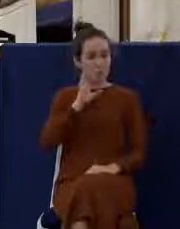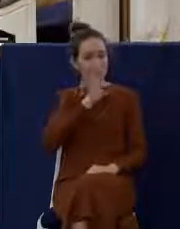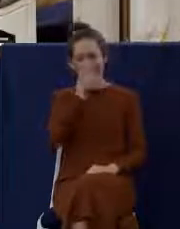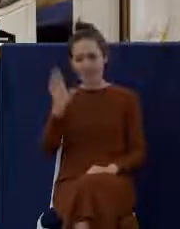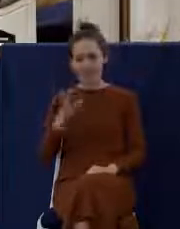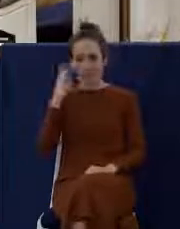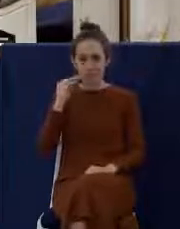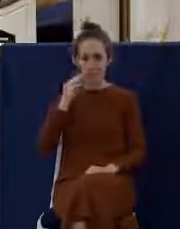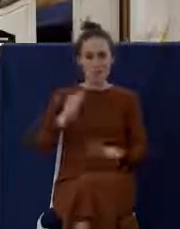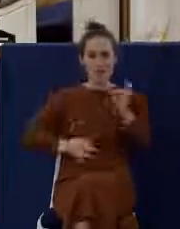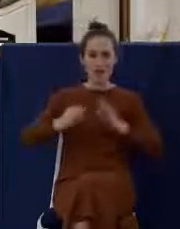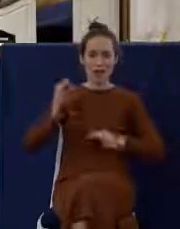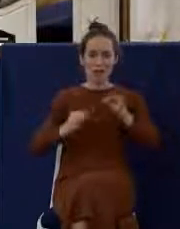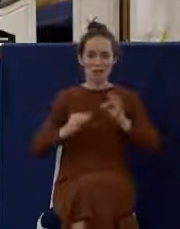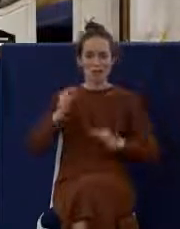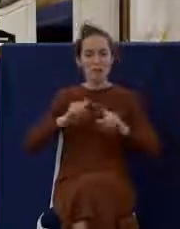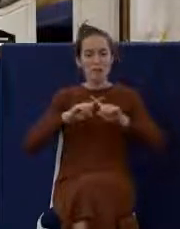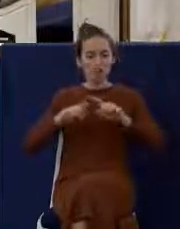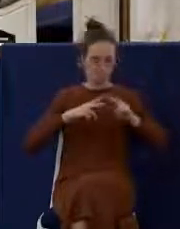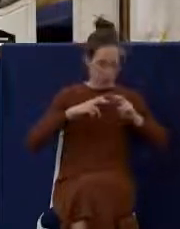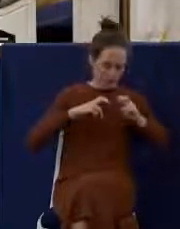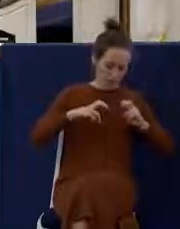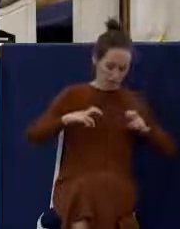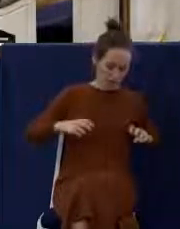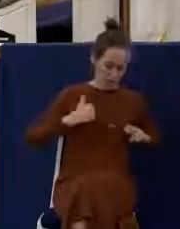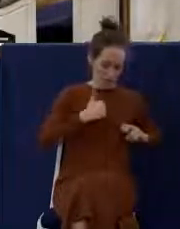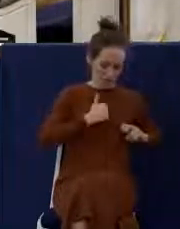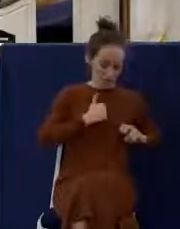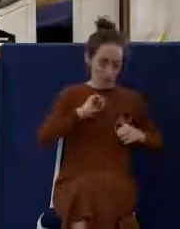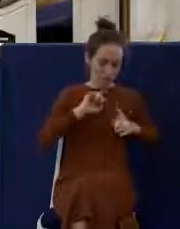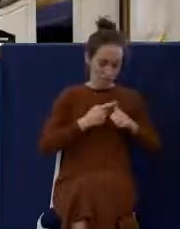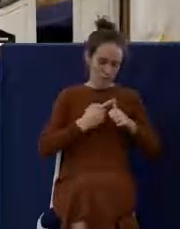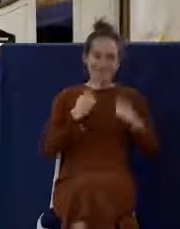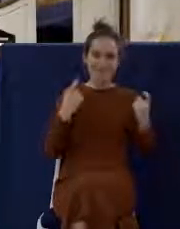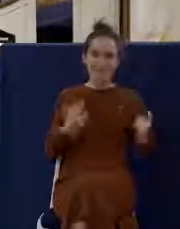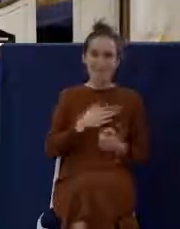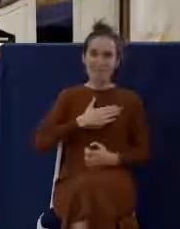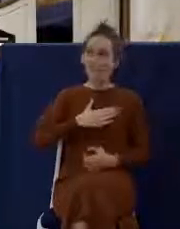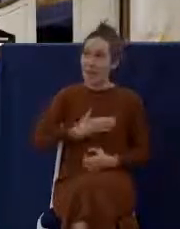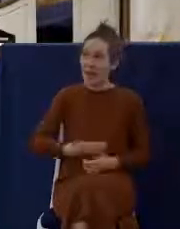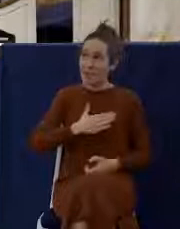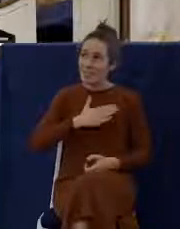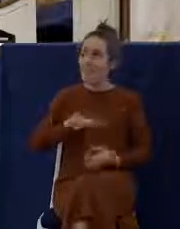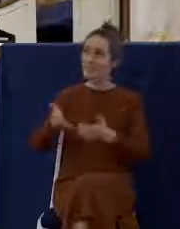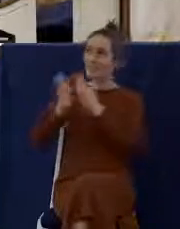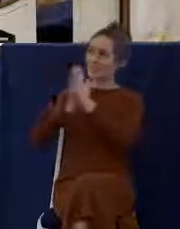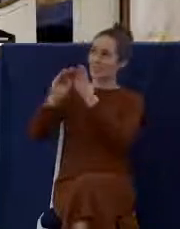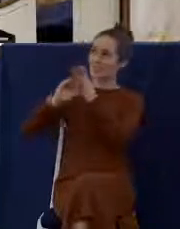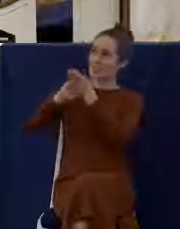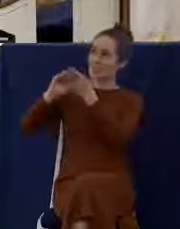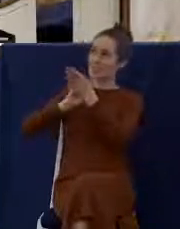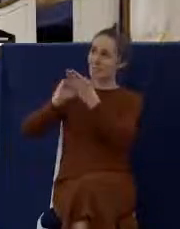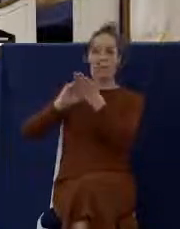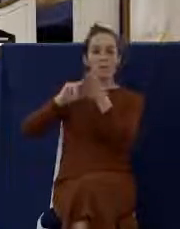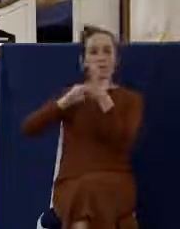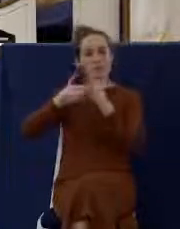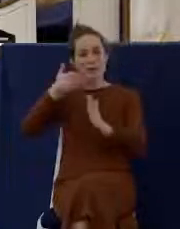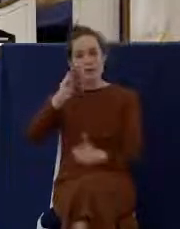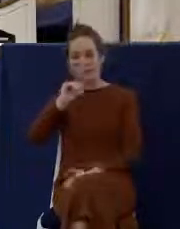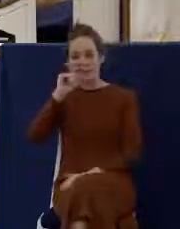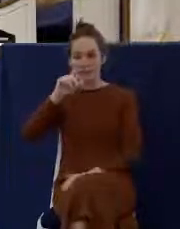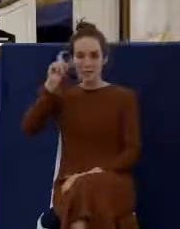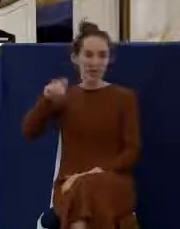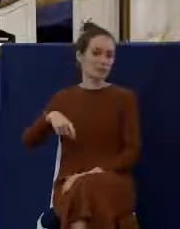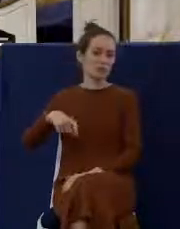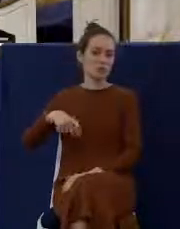judge ourselves by examining ourselves and confessing our sins before the Lord and asking for forgiveness, God doesn't have to step in and judge us when we're